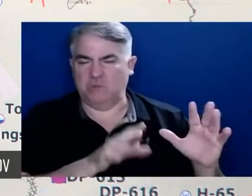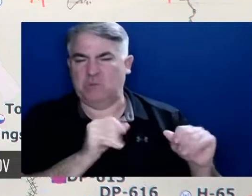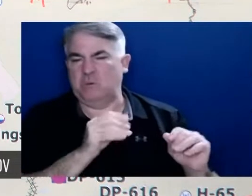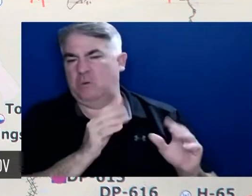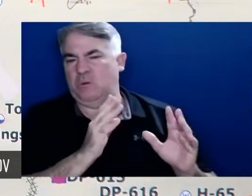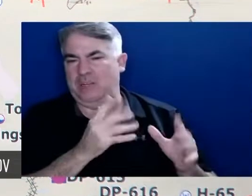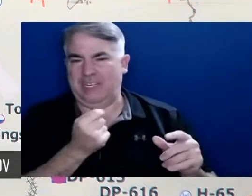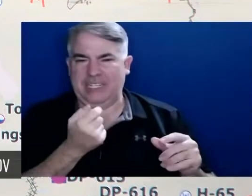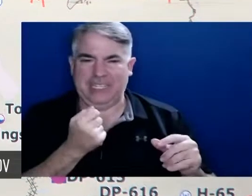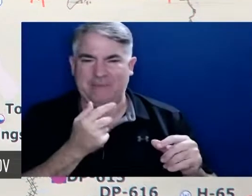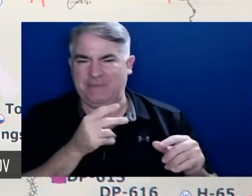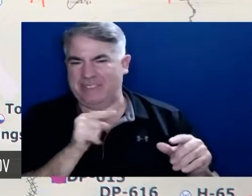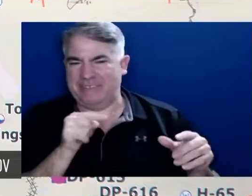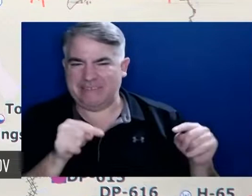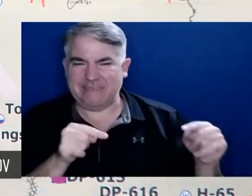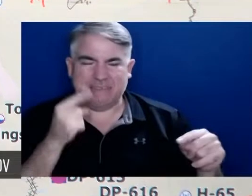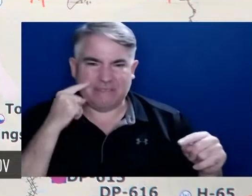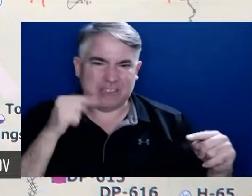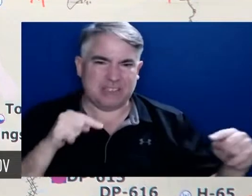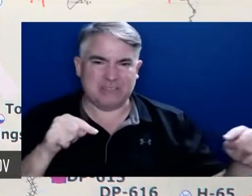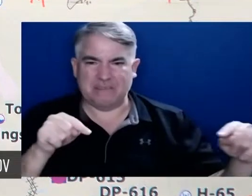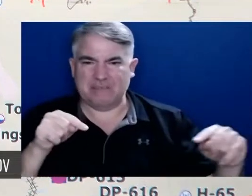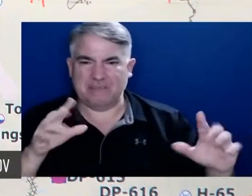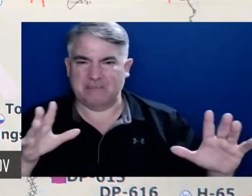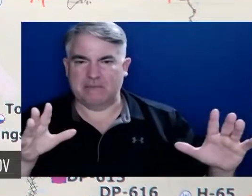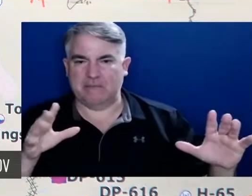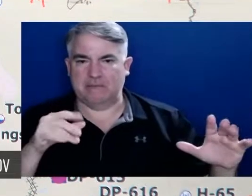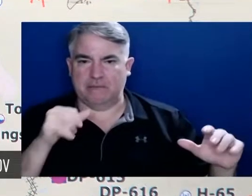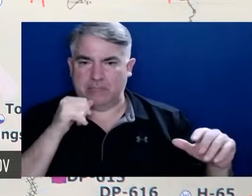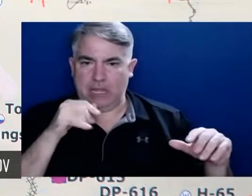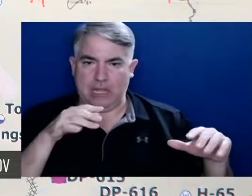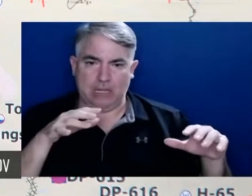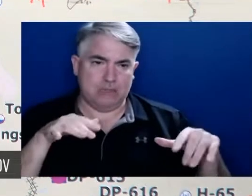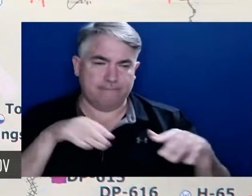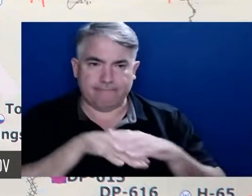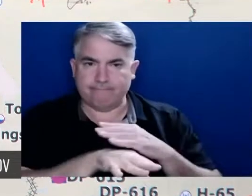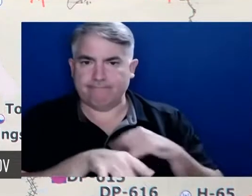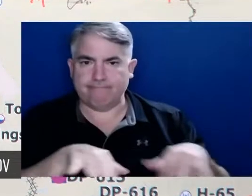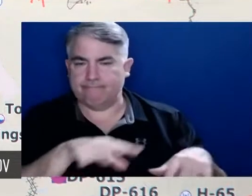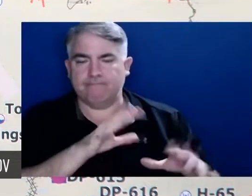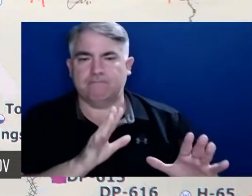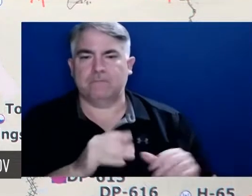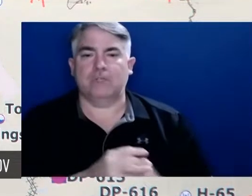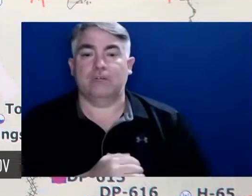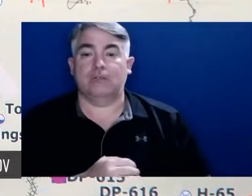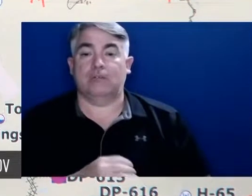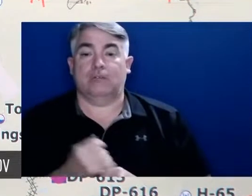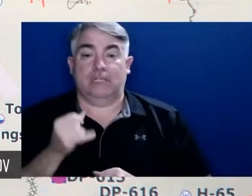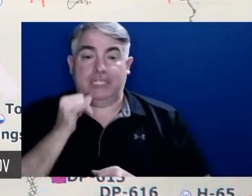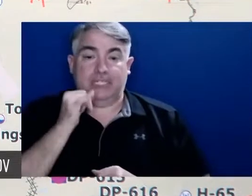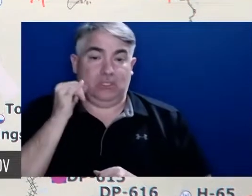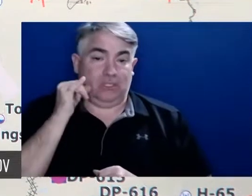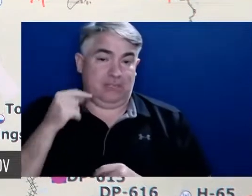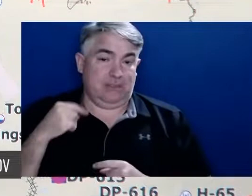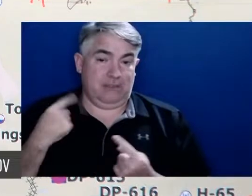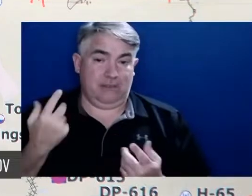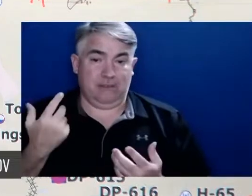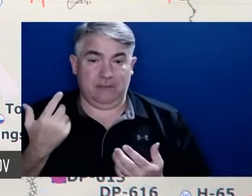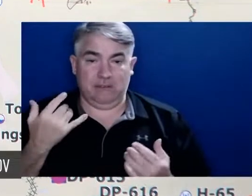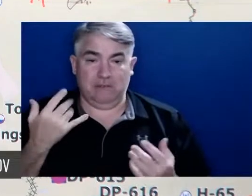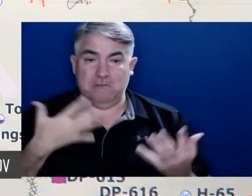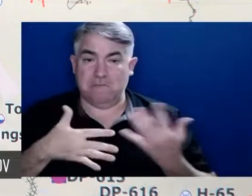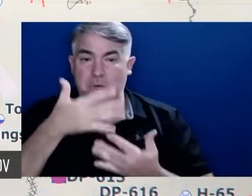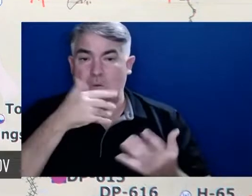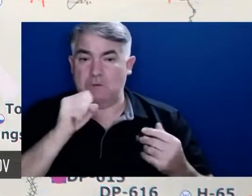venture in there to deal with that today. As of into shift yesterday there wasn't much smoke showing in there anymore. They have